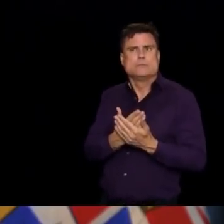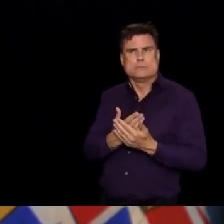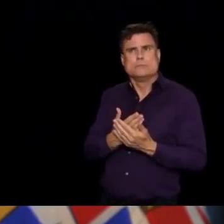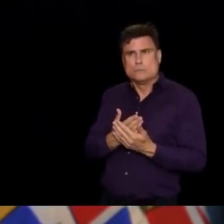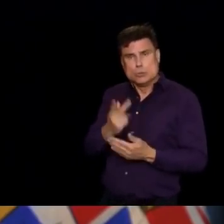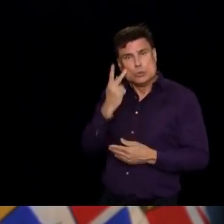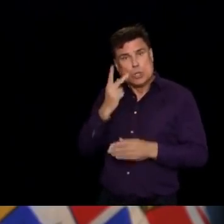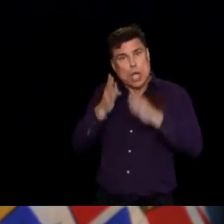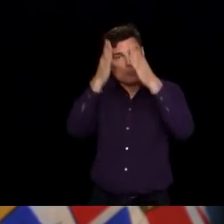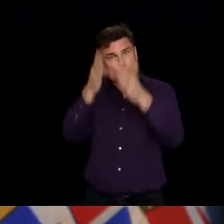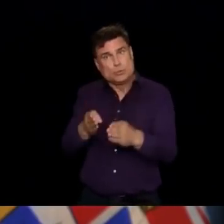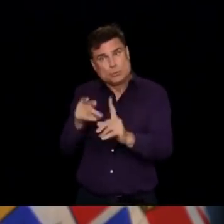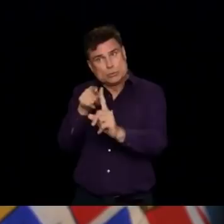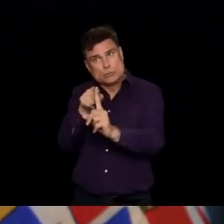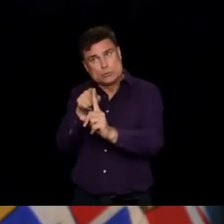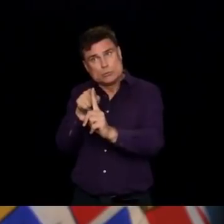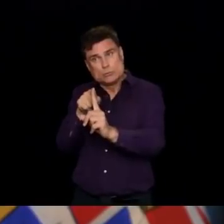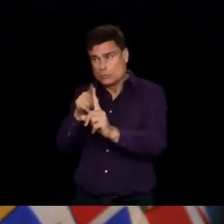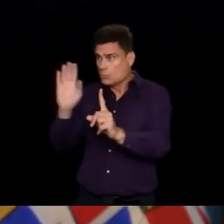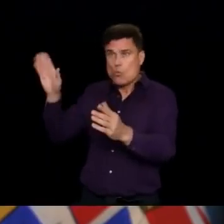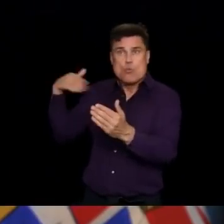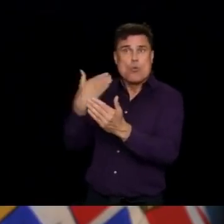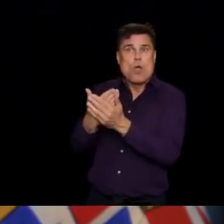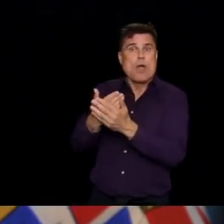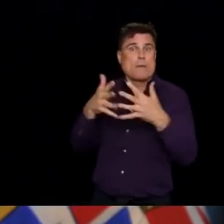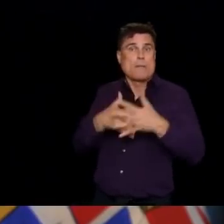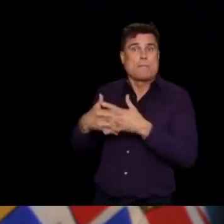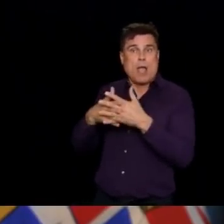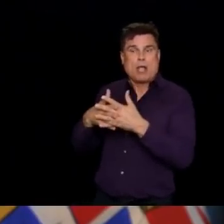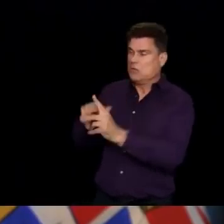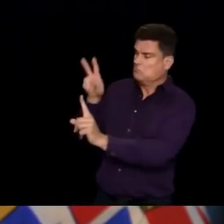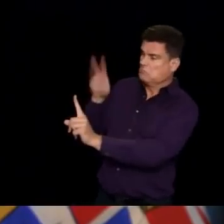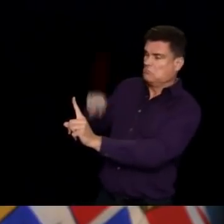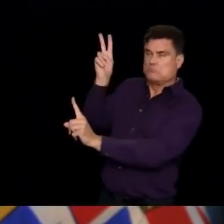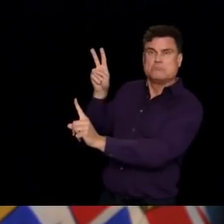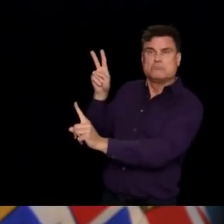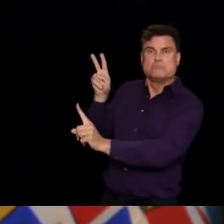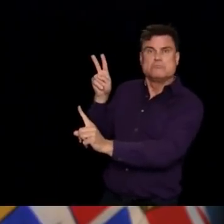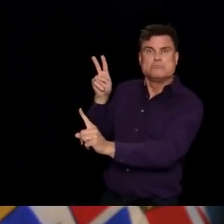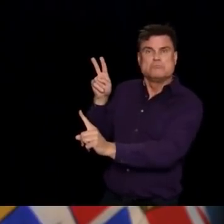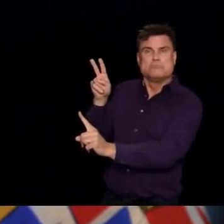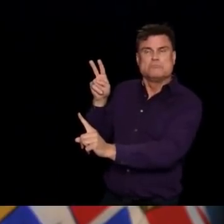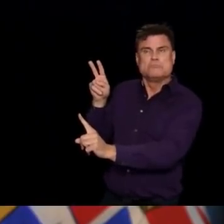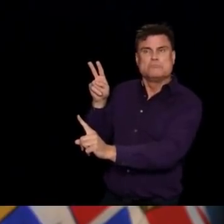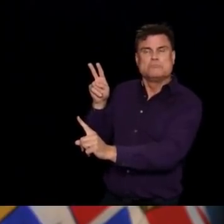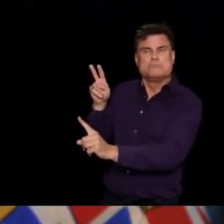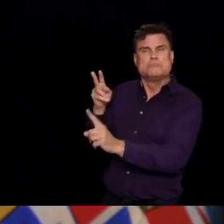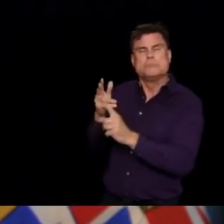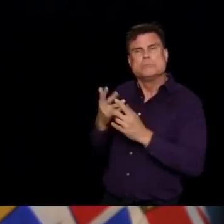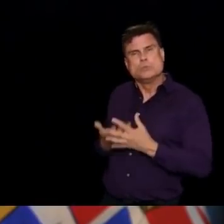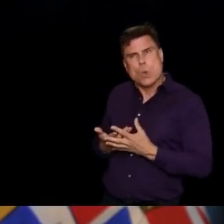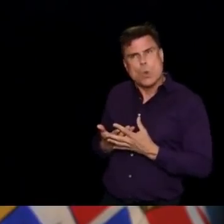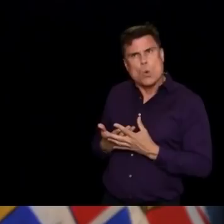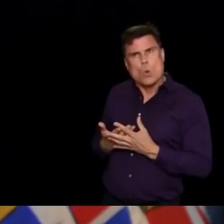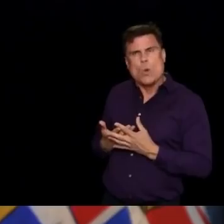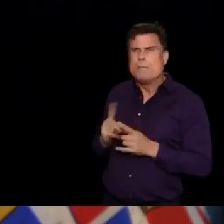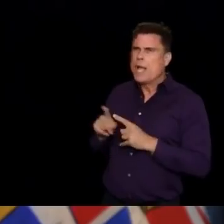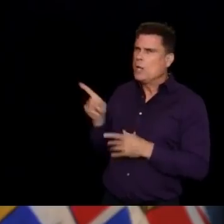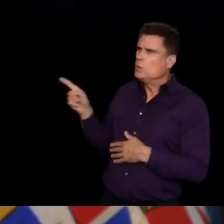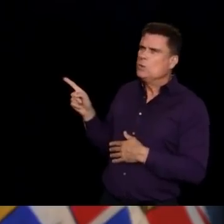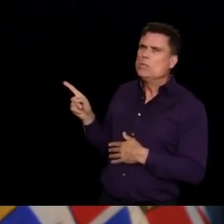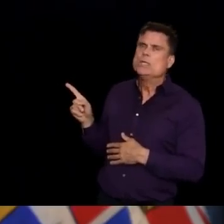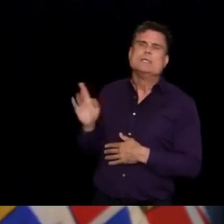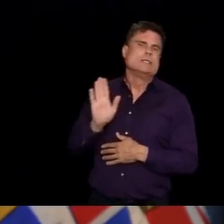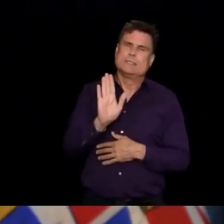that might be coming across the border. Have you had any evidence yet of anyone vacationing from the United States that's exposing